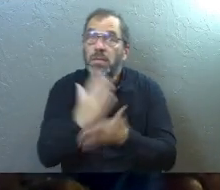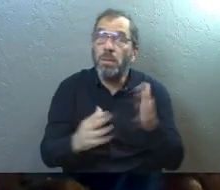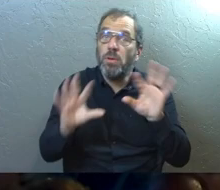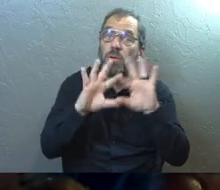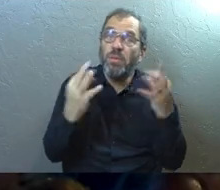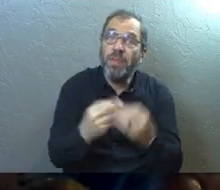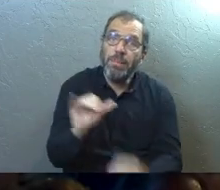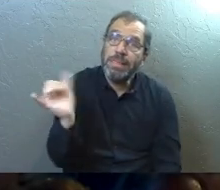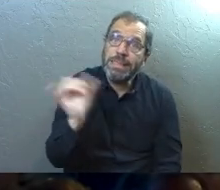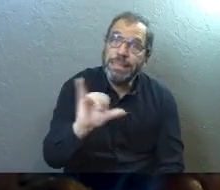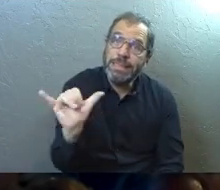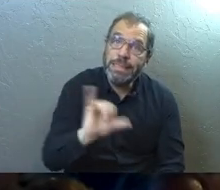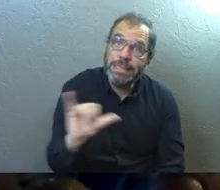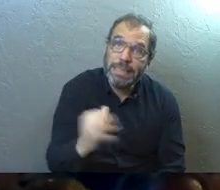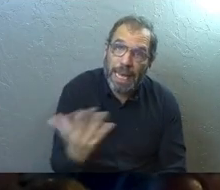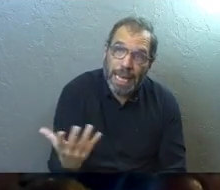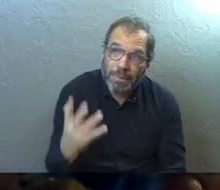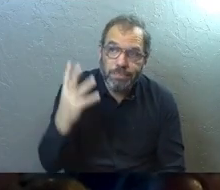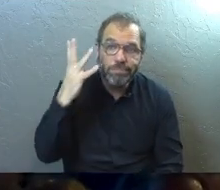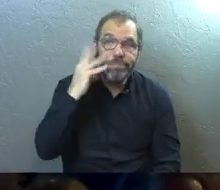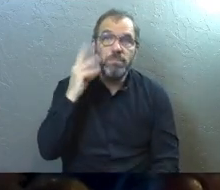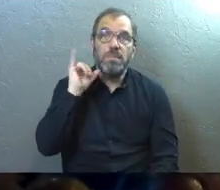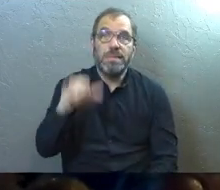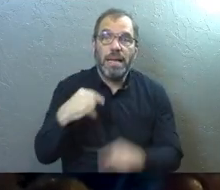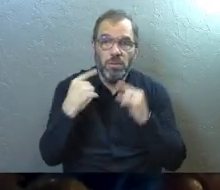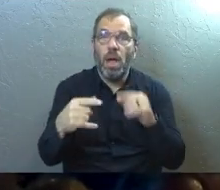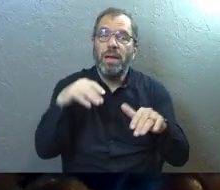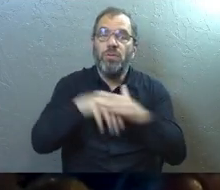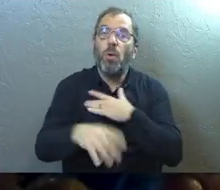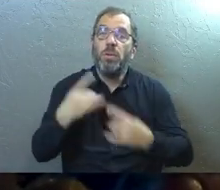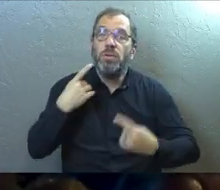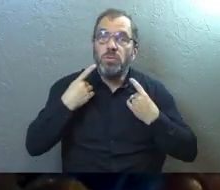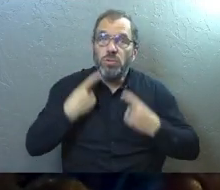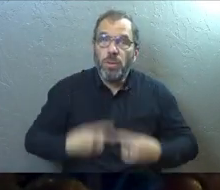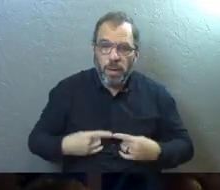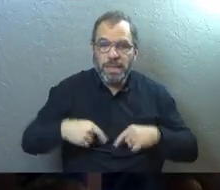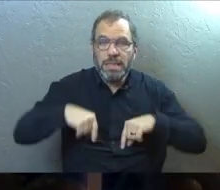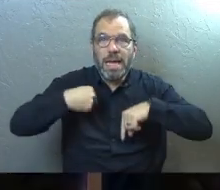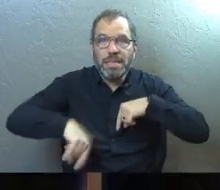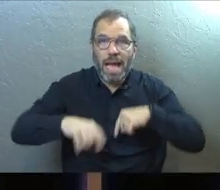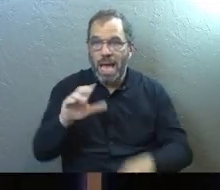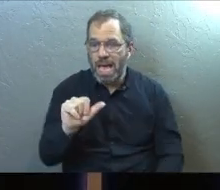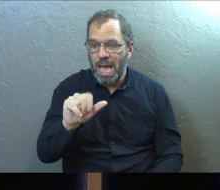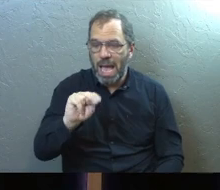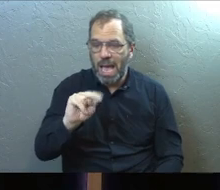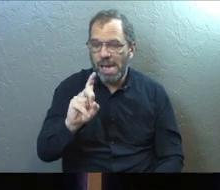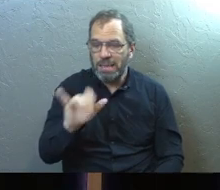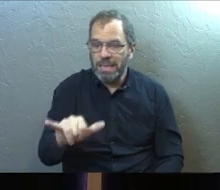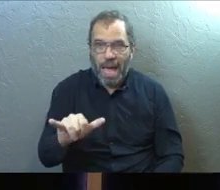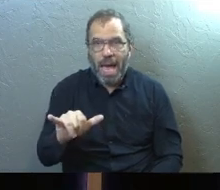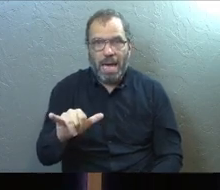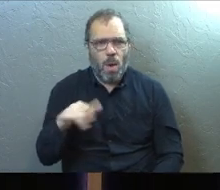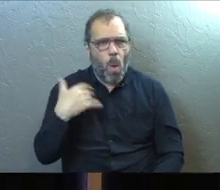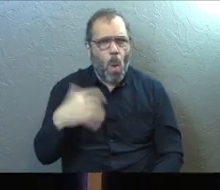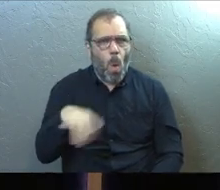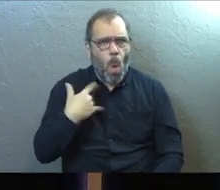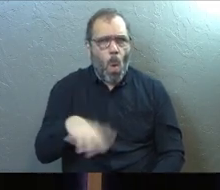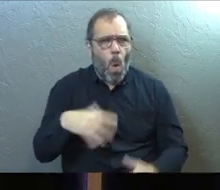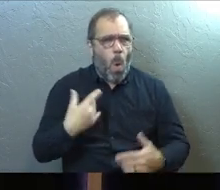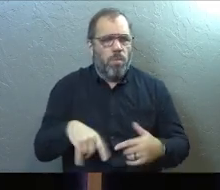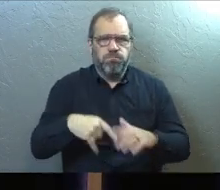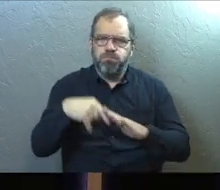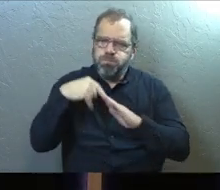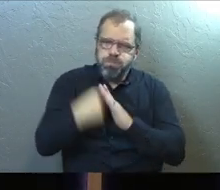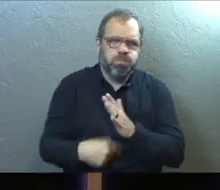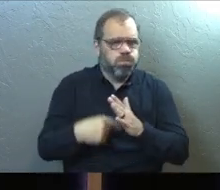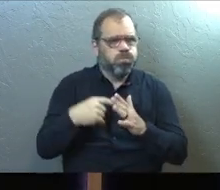families have felt that particular struggle. And if you go into depression and anxiety, this thing's so deep, we could spend hours just talking about